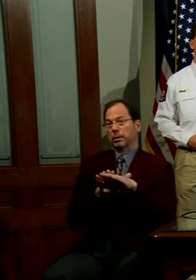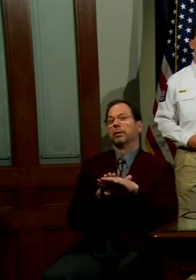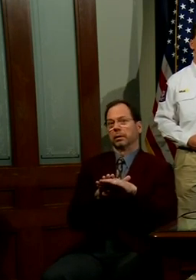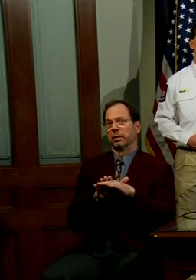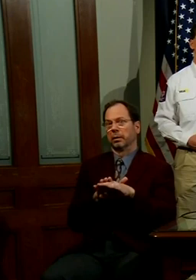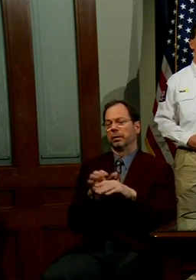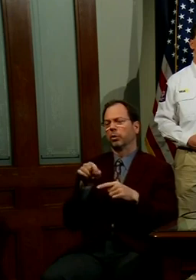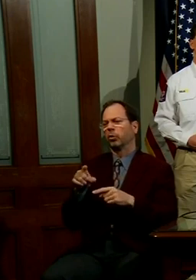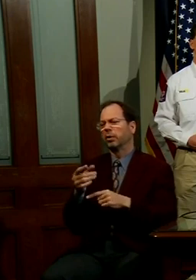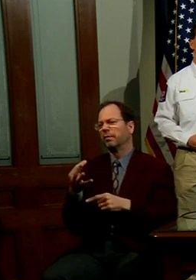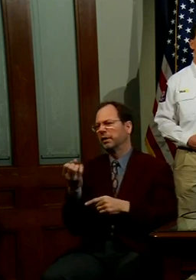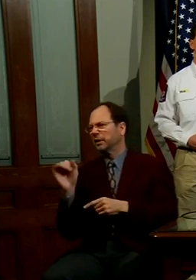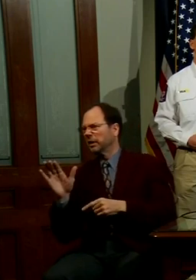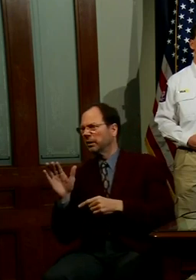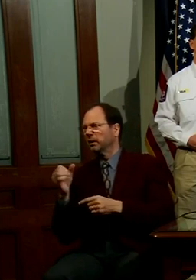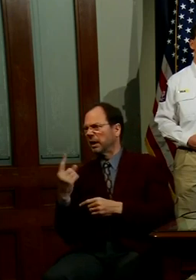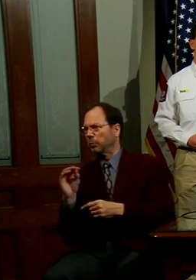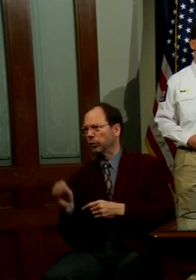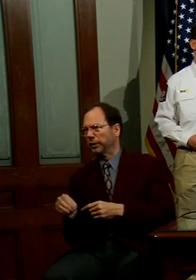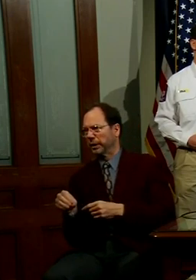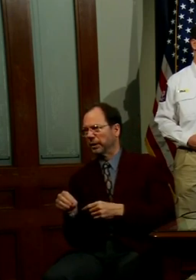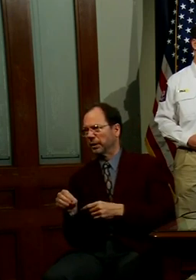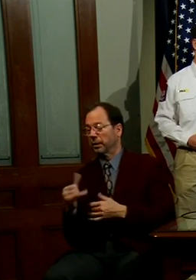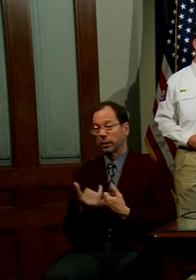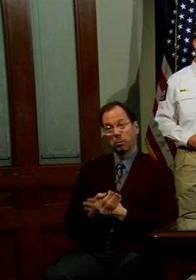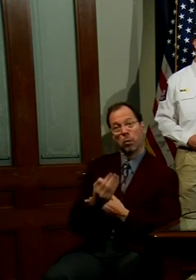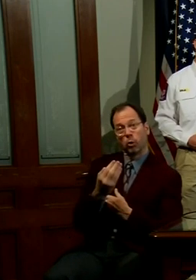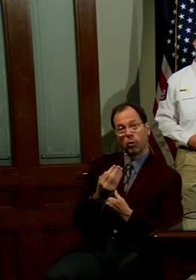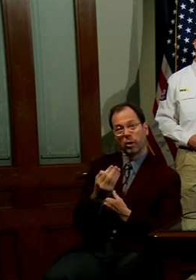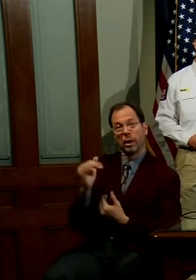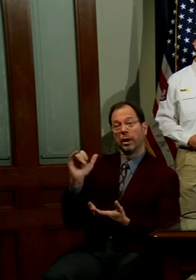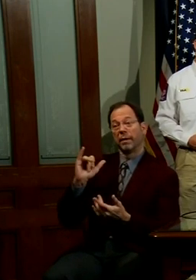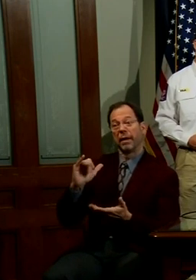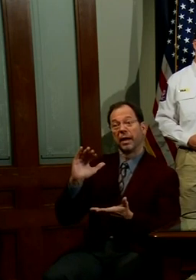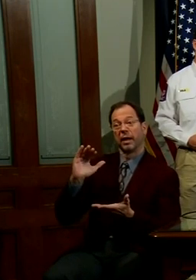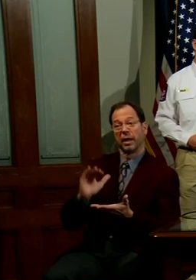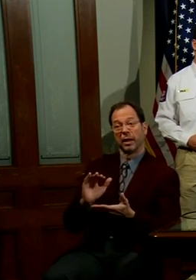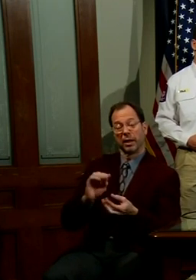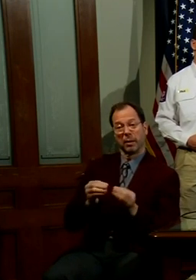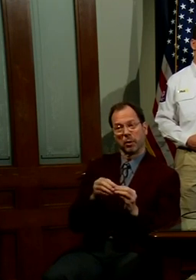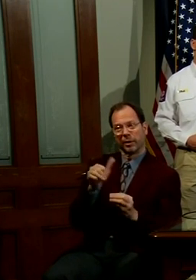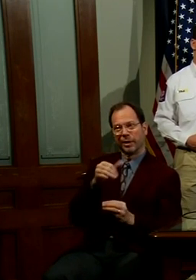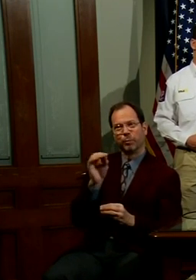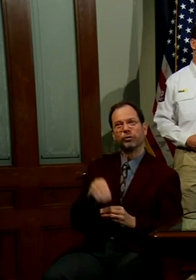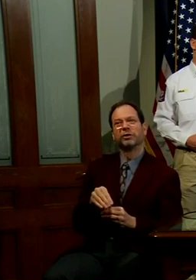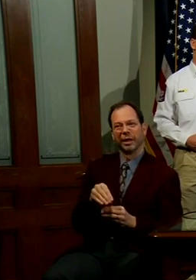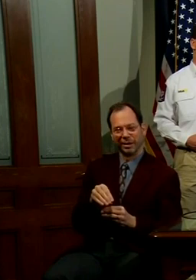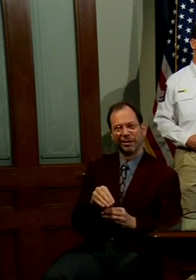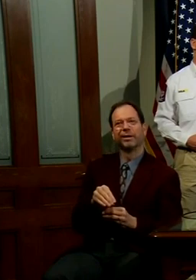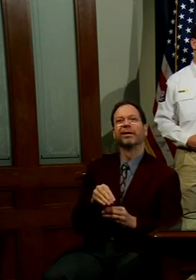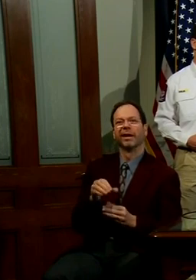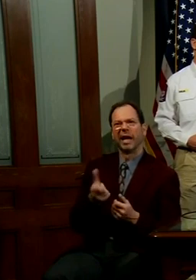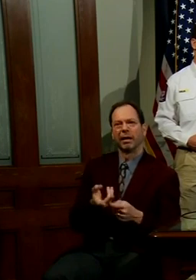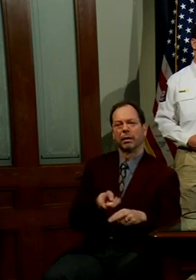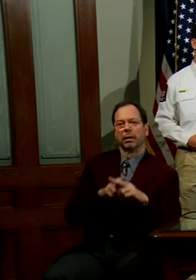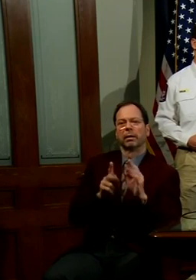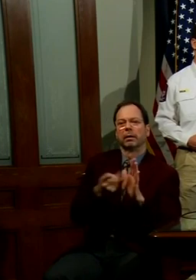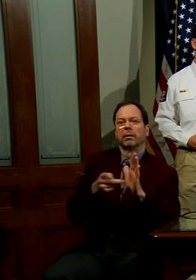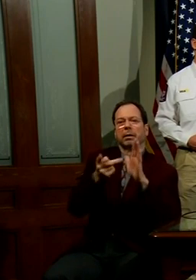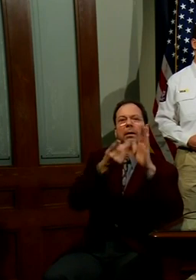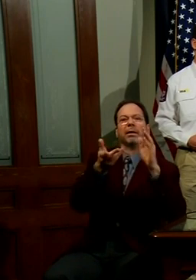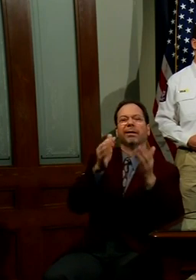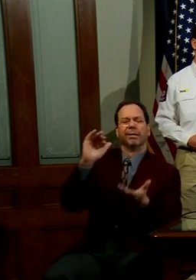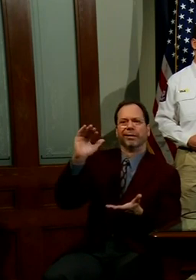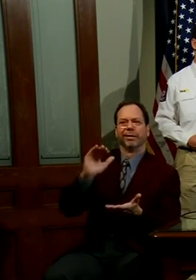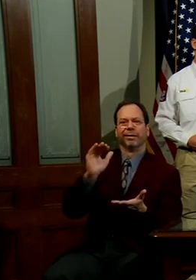the weekend, it was 11%. As of this morning, that trend line is showing a 10% in the growth of cumulative cases.